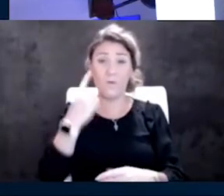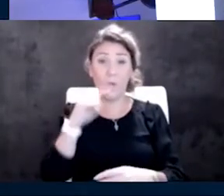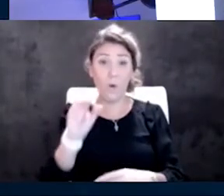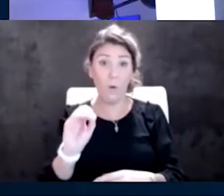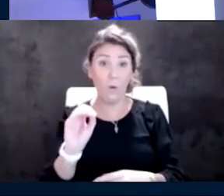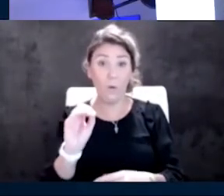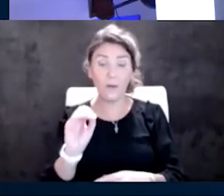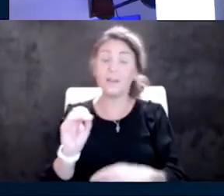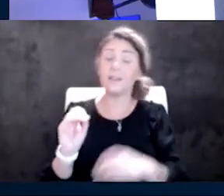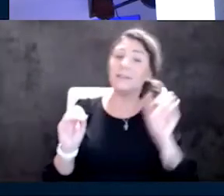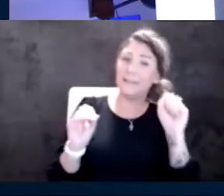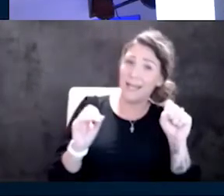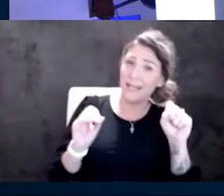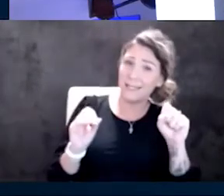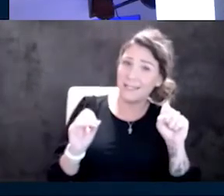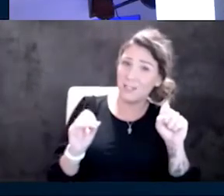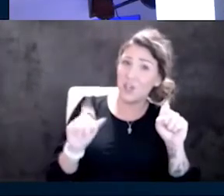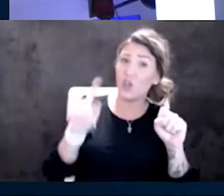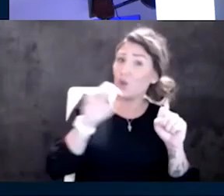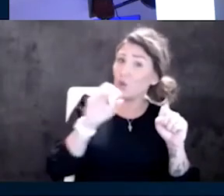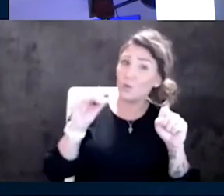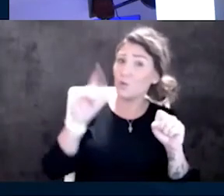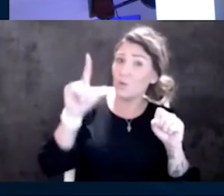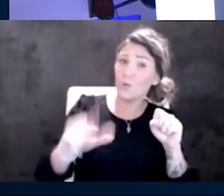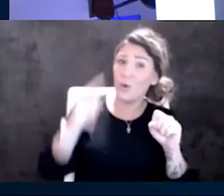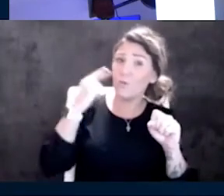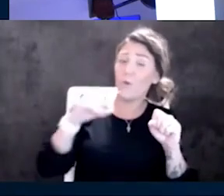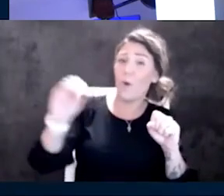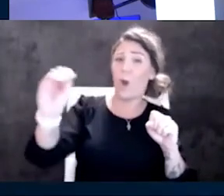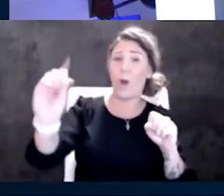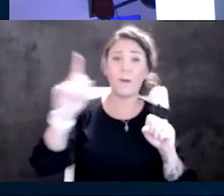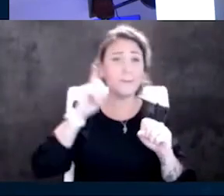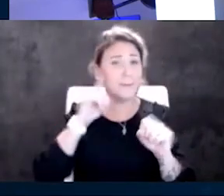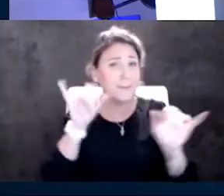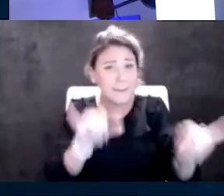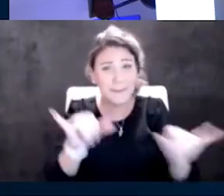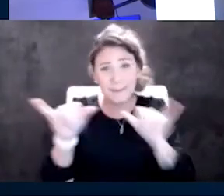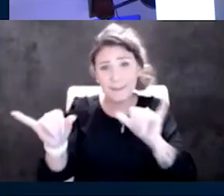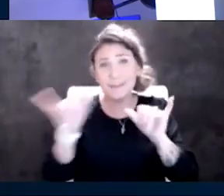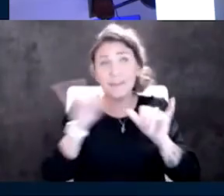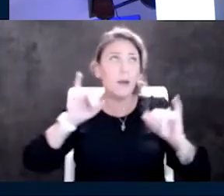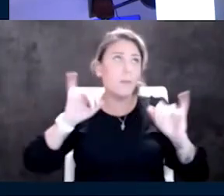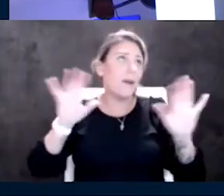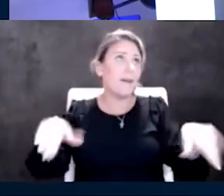Yes. We're too low for O. It's Come on, people. I could not walk away from that.